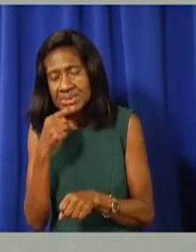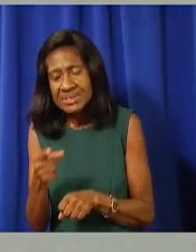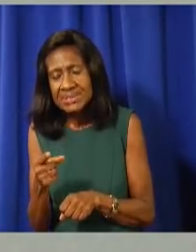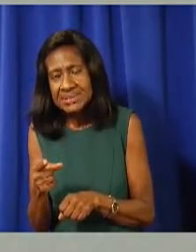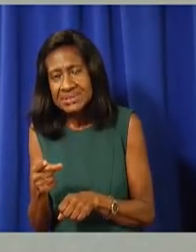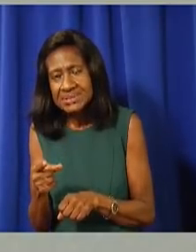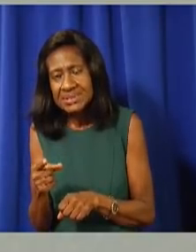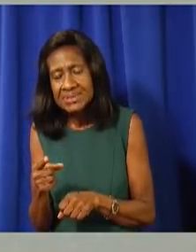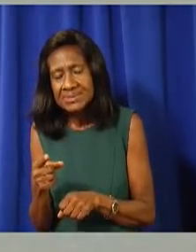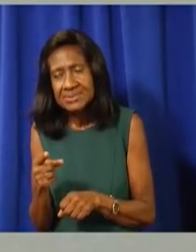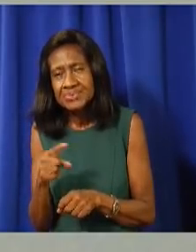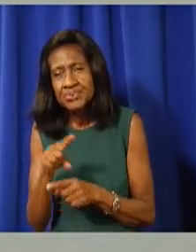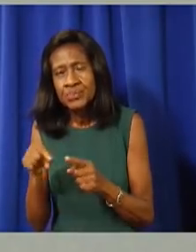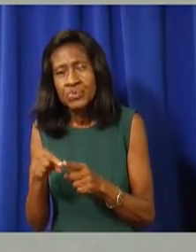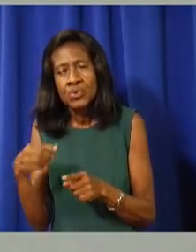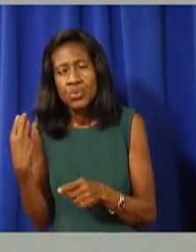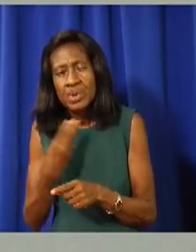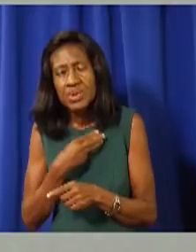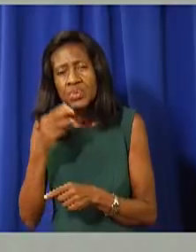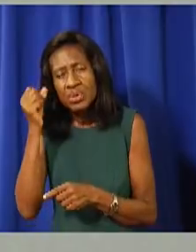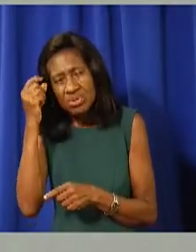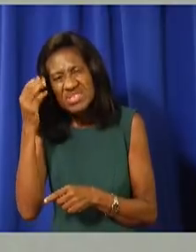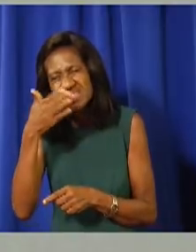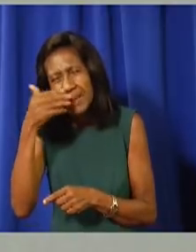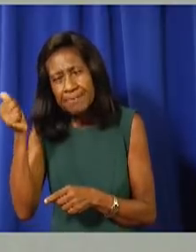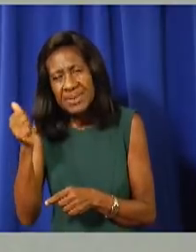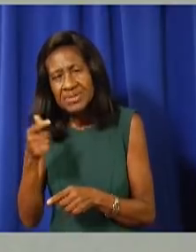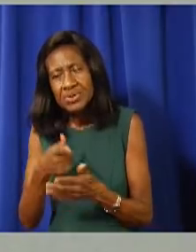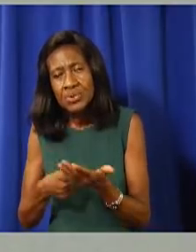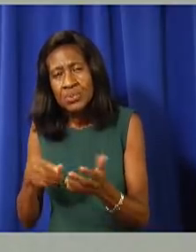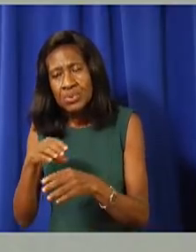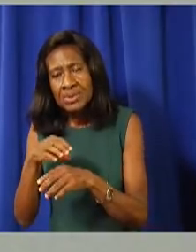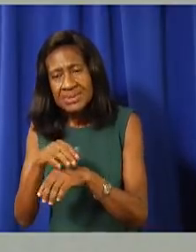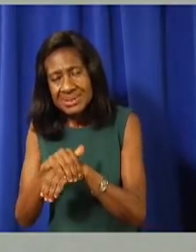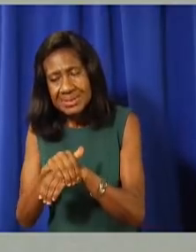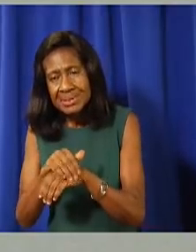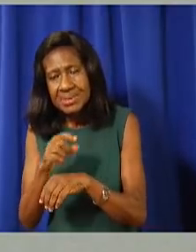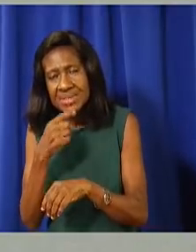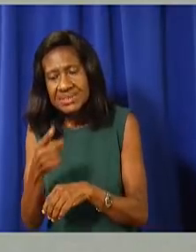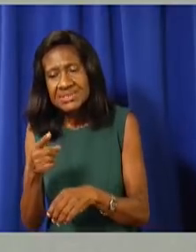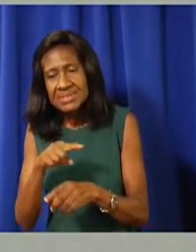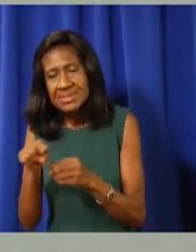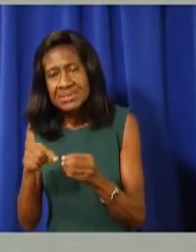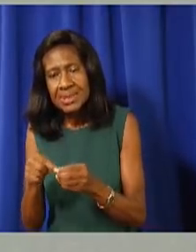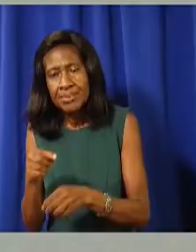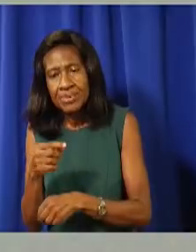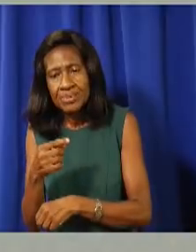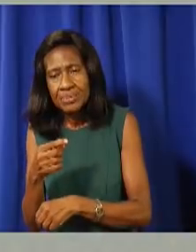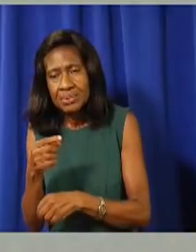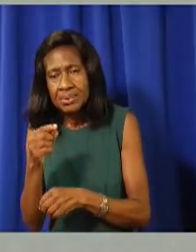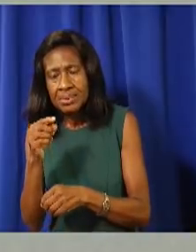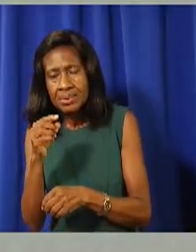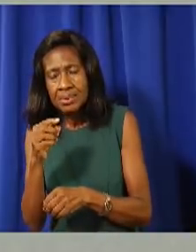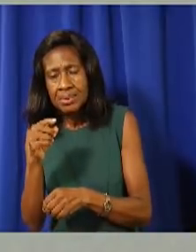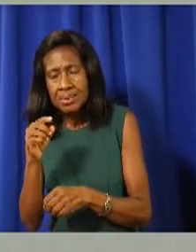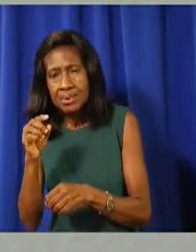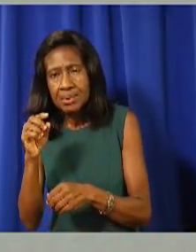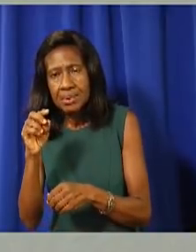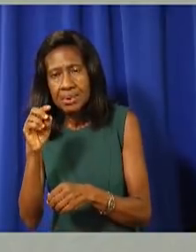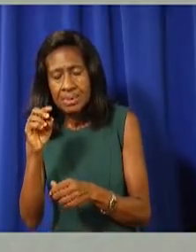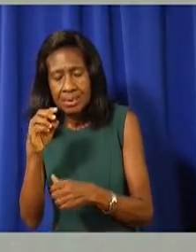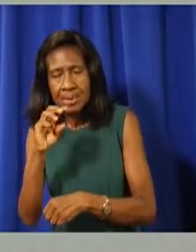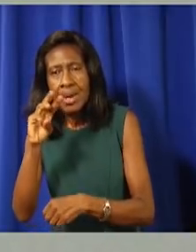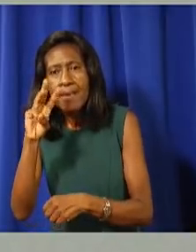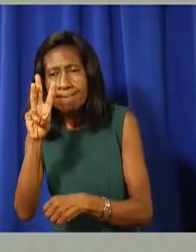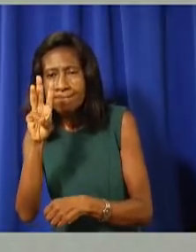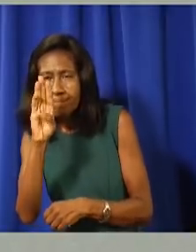on boosters, there's flexibility over how we then roll it out here, and I would be recommending that we are allowed to go as